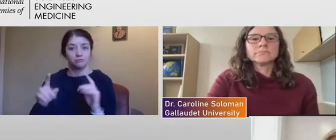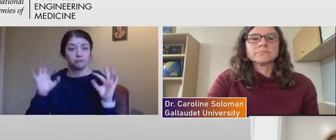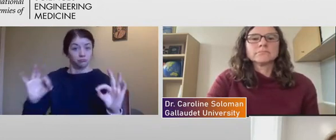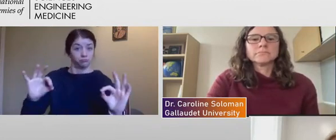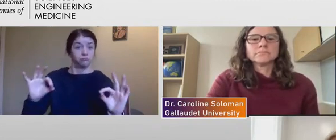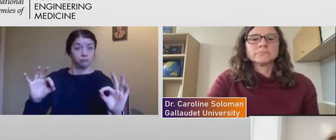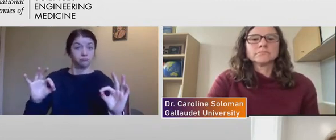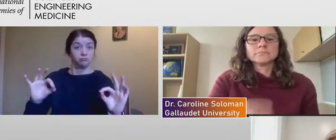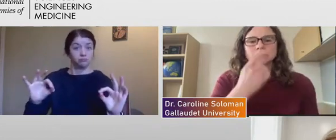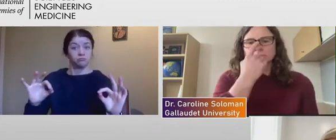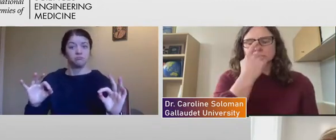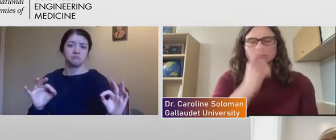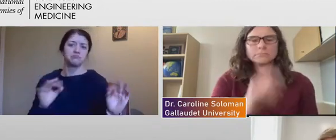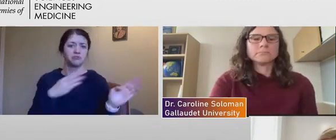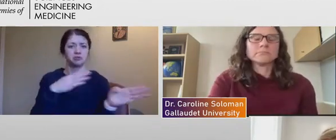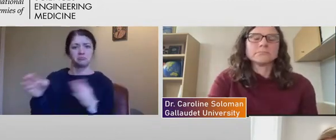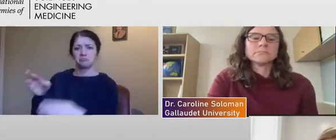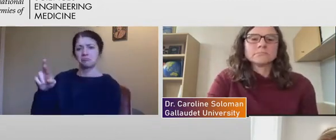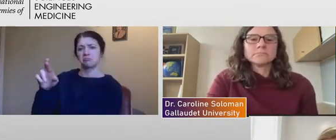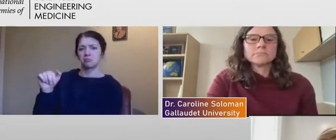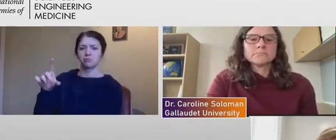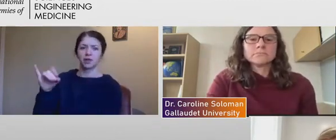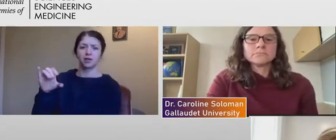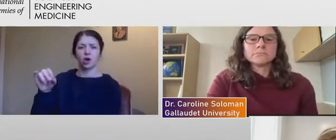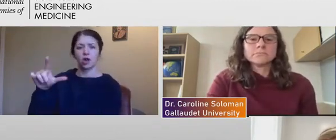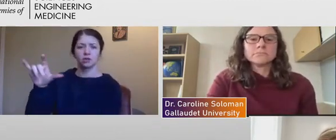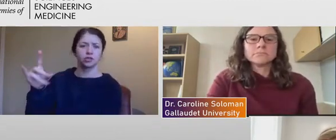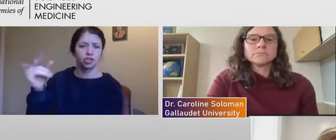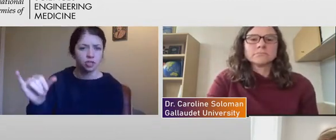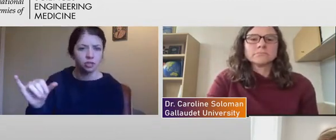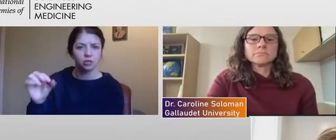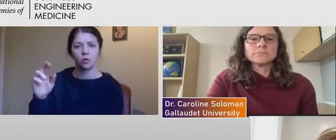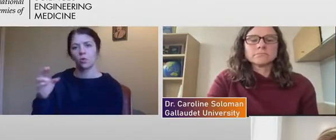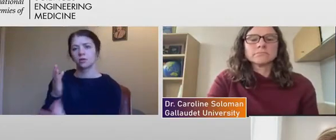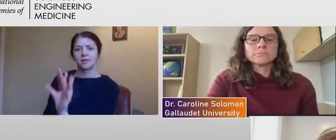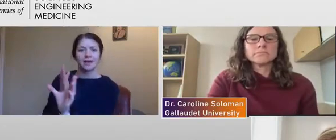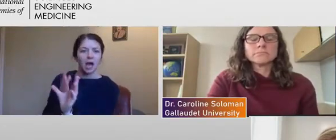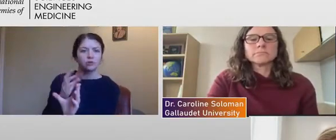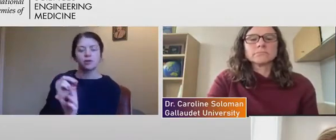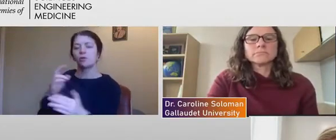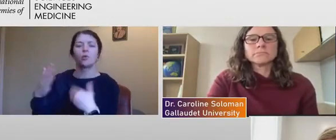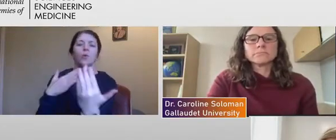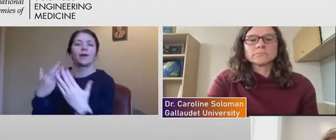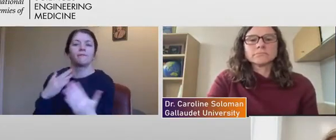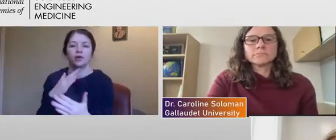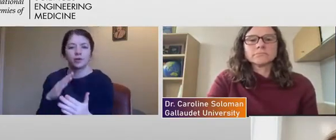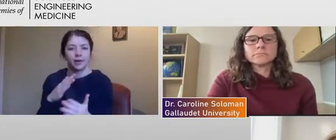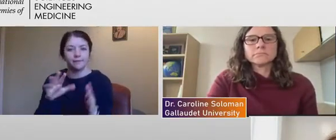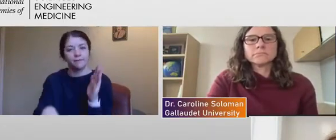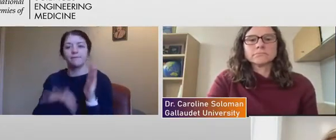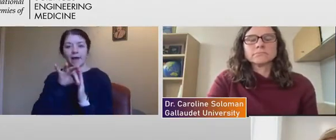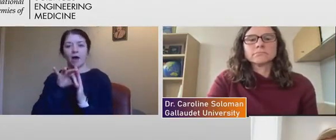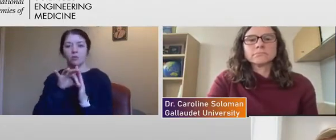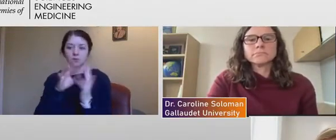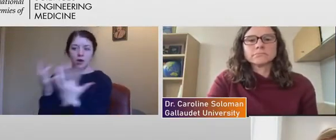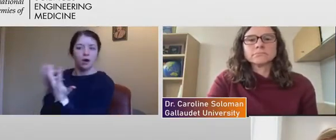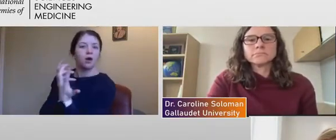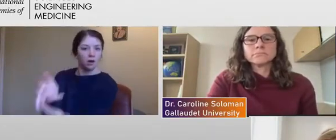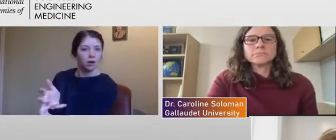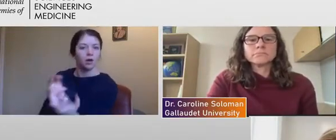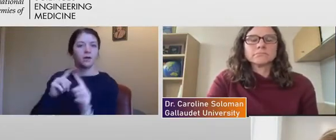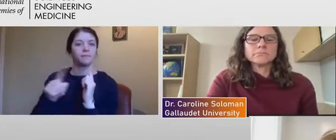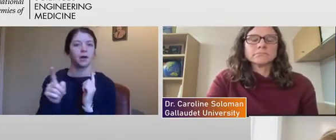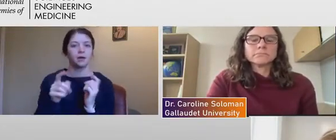radiology or I'll be psychiatry, or they found their niche, but a lot of the students